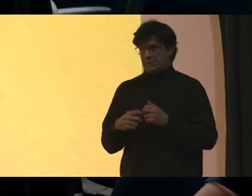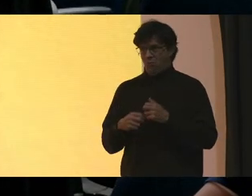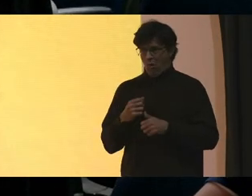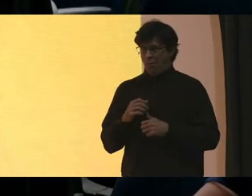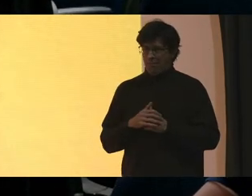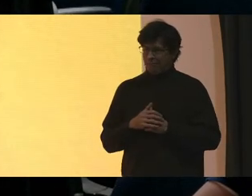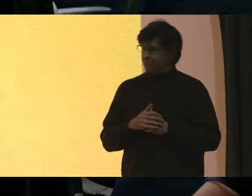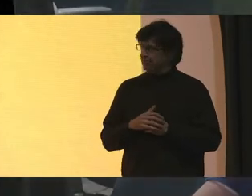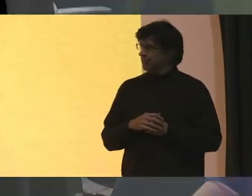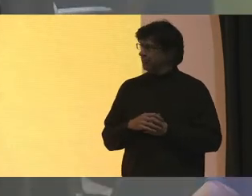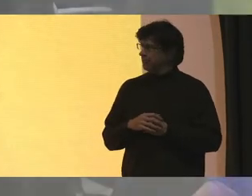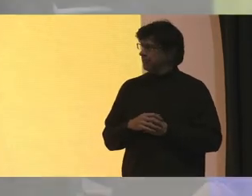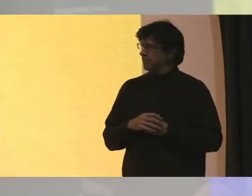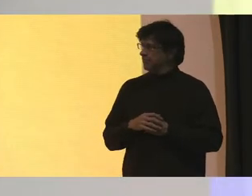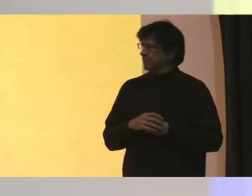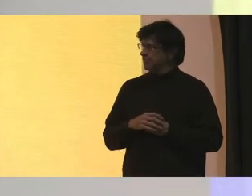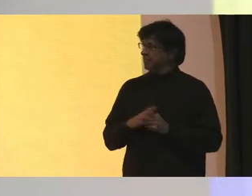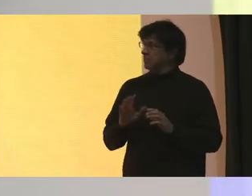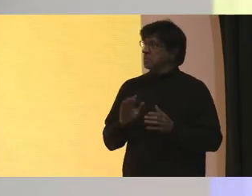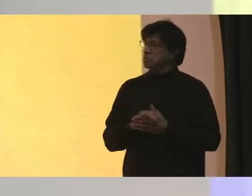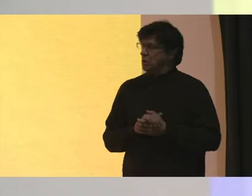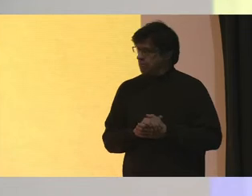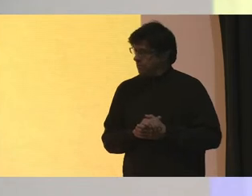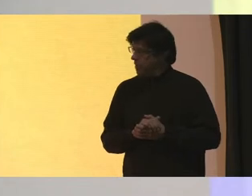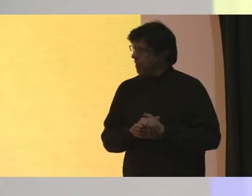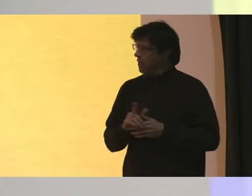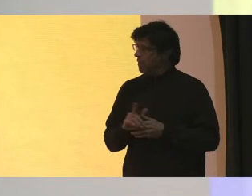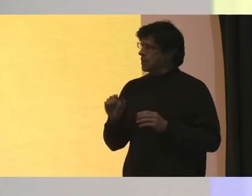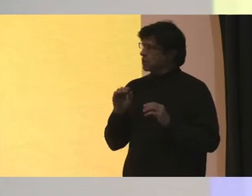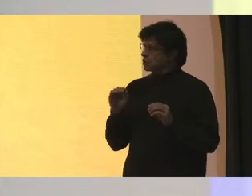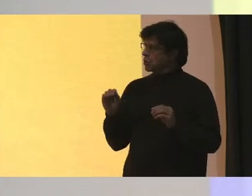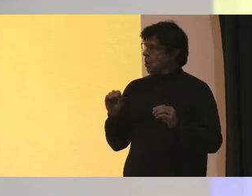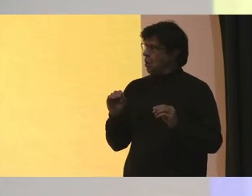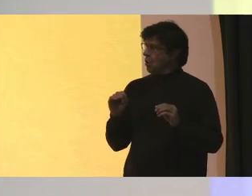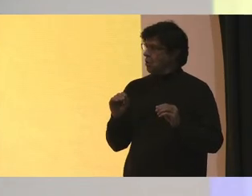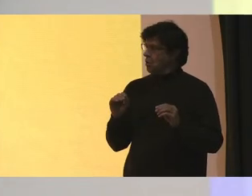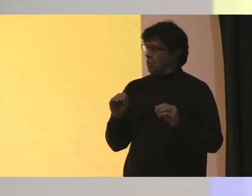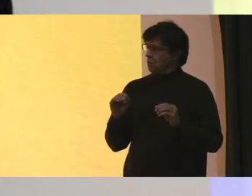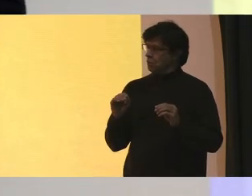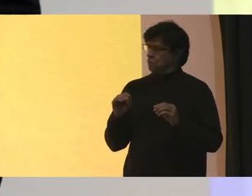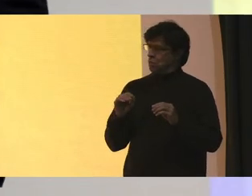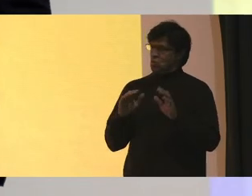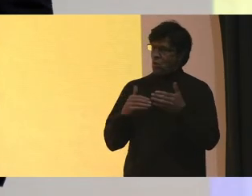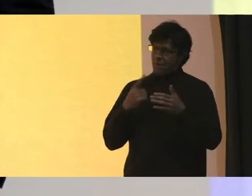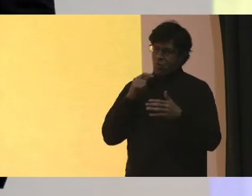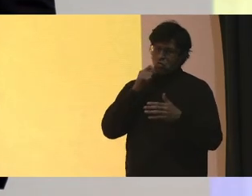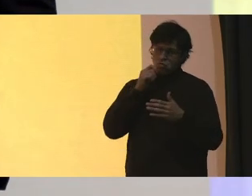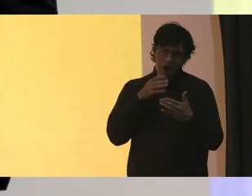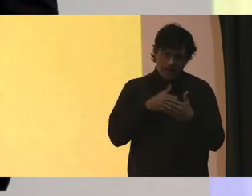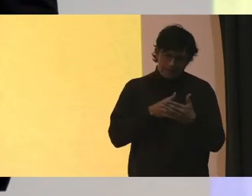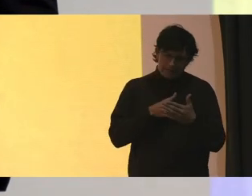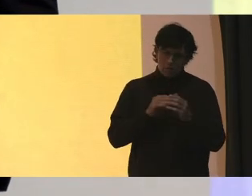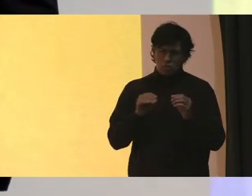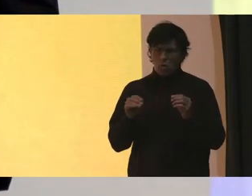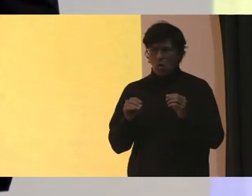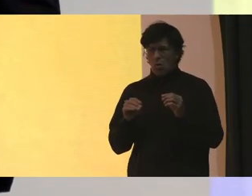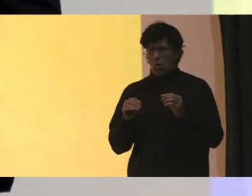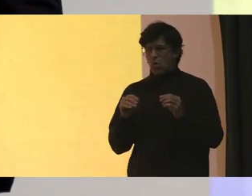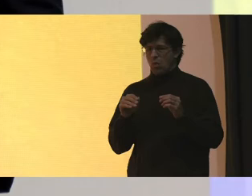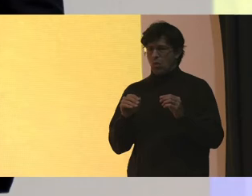Well, there is, I'm sorry, there's no room for racism There's no room